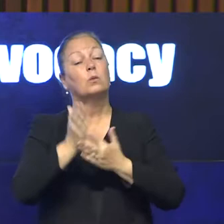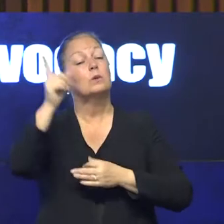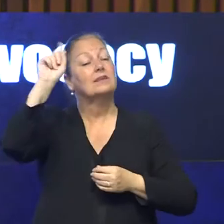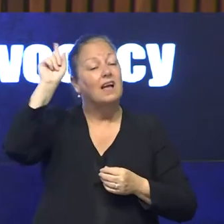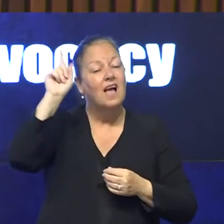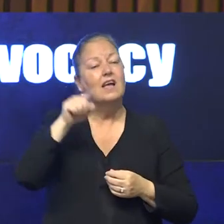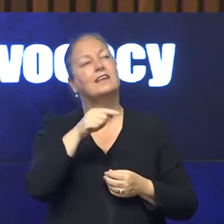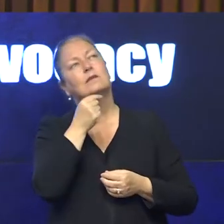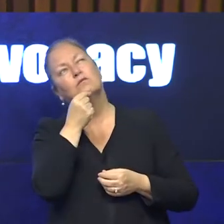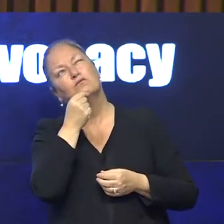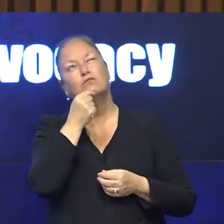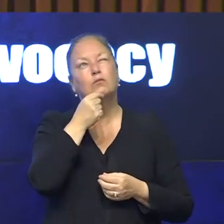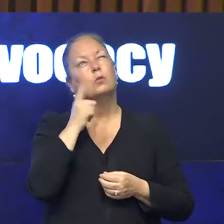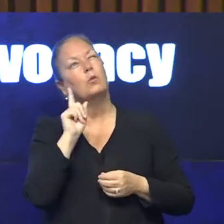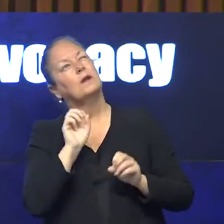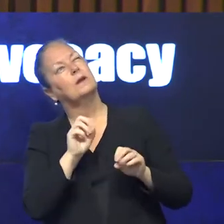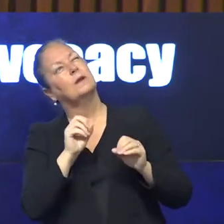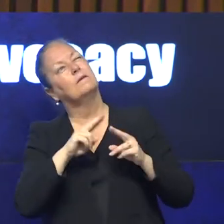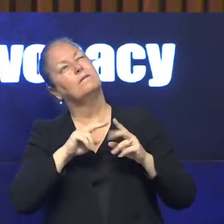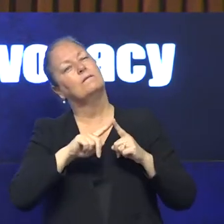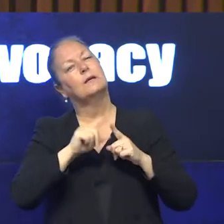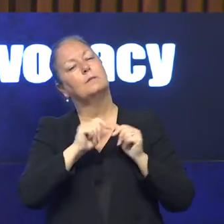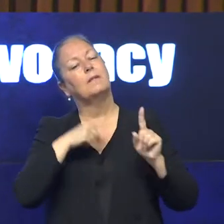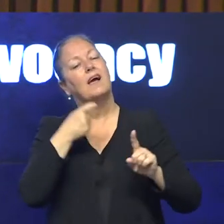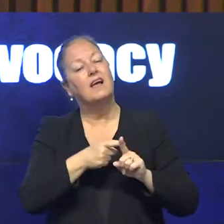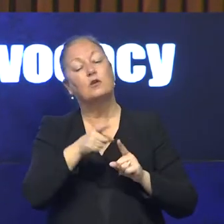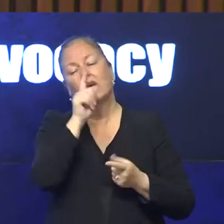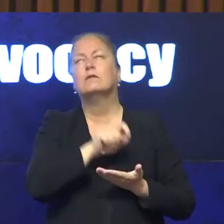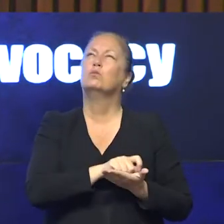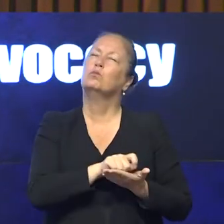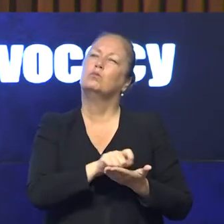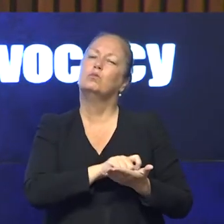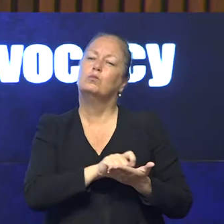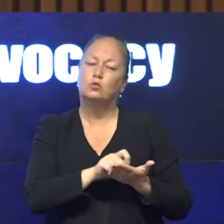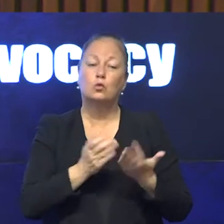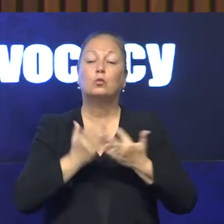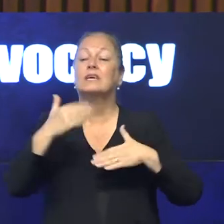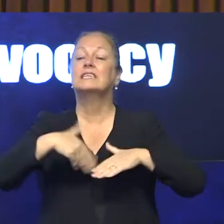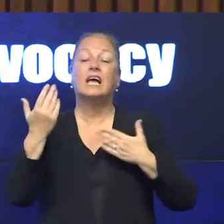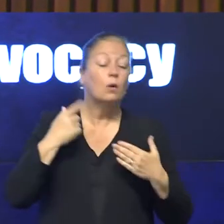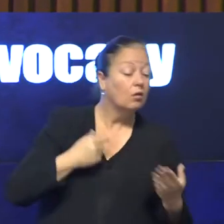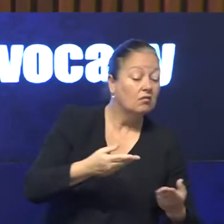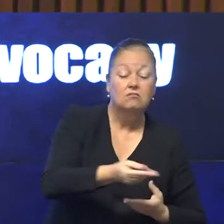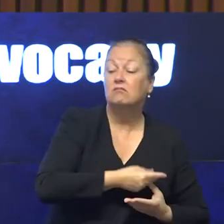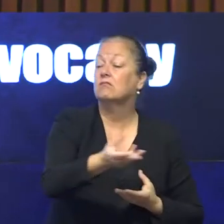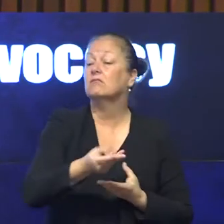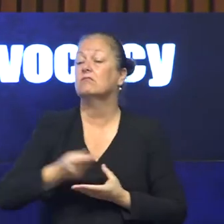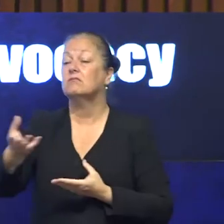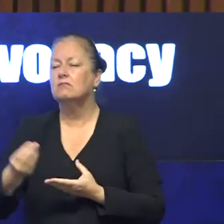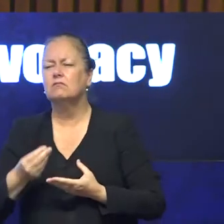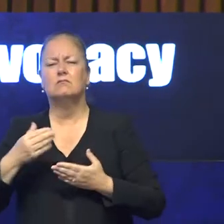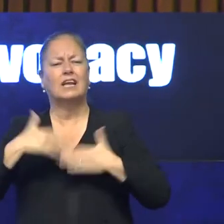write down your feedback. And what we will do is collect them throughout the day. Write down your ideas for